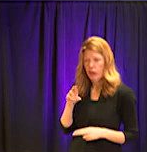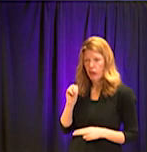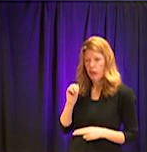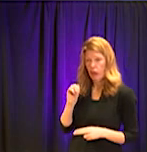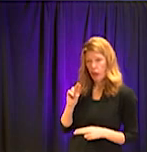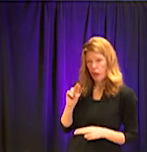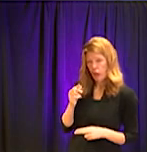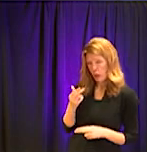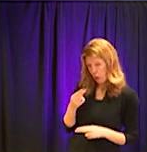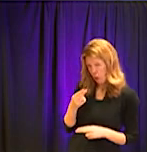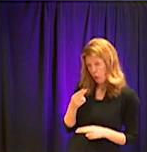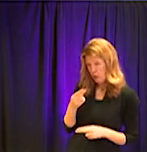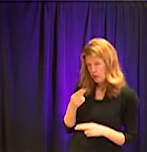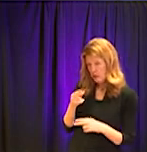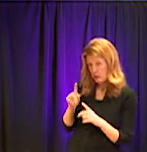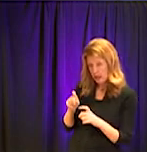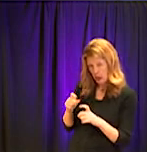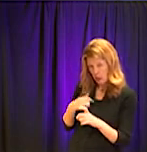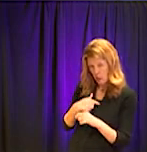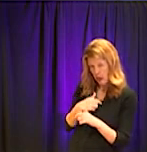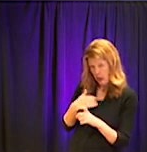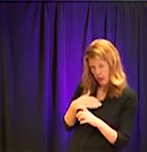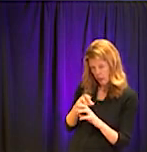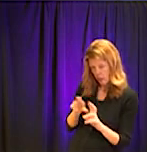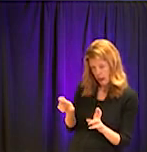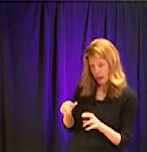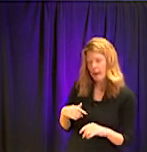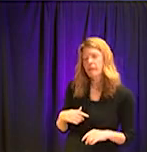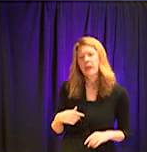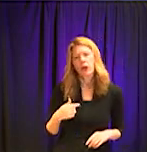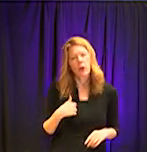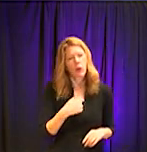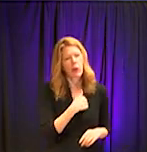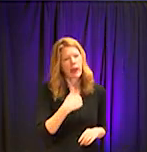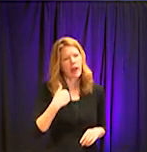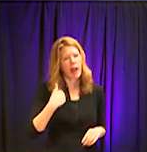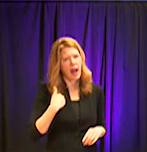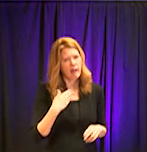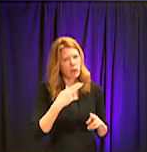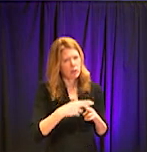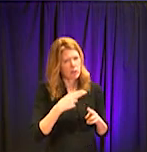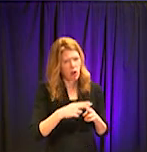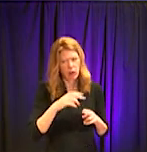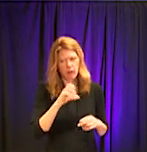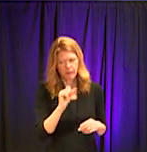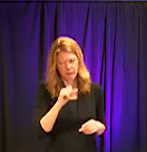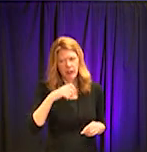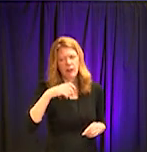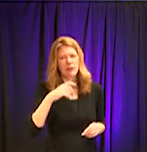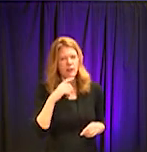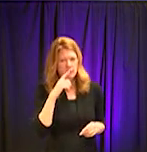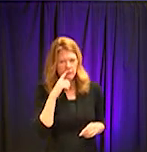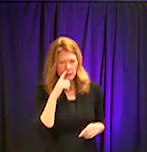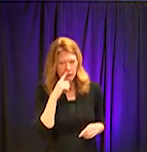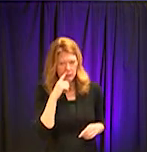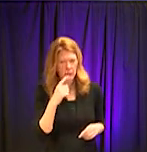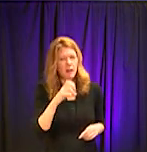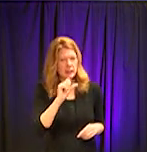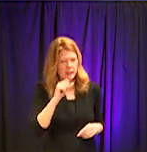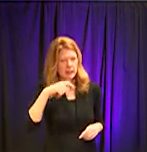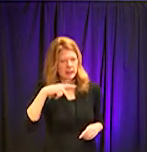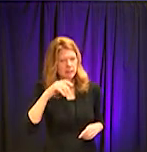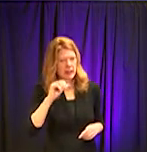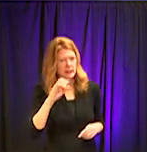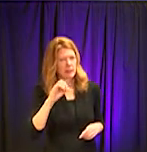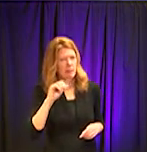mentioned, yes, we have drive-through tests. We have specimen collection. Let me be clear. That's different from drive-through testing? Yes, because we're just collecting the